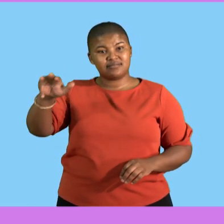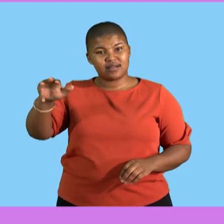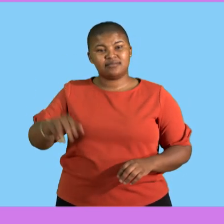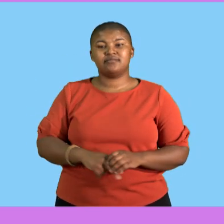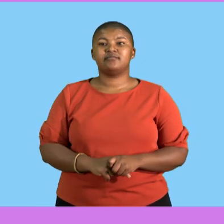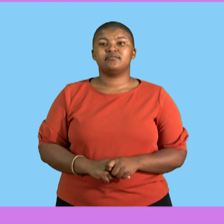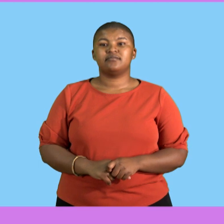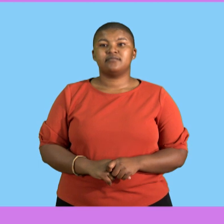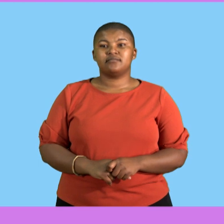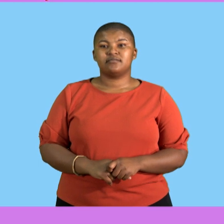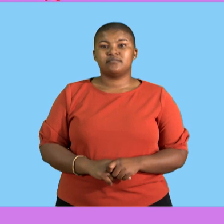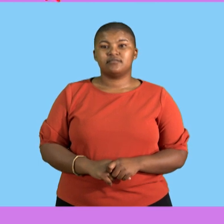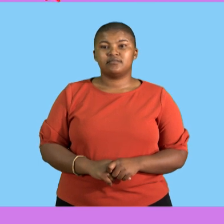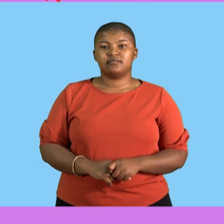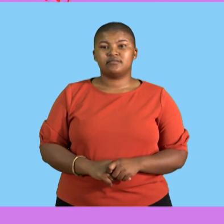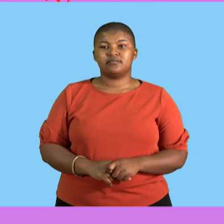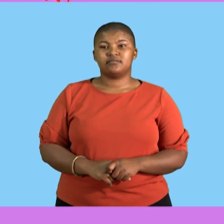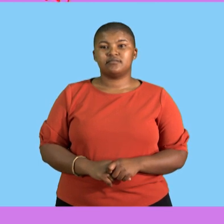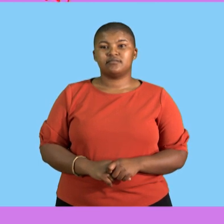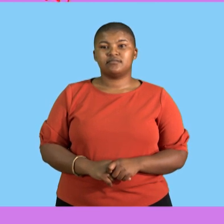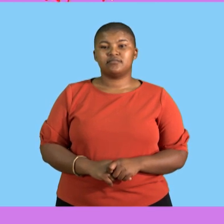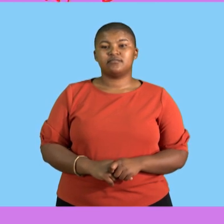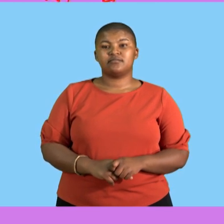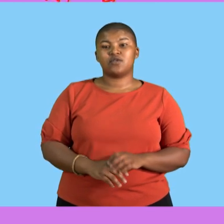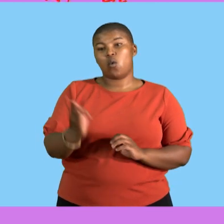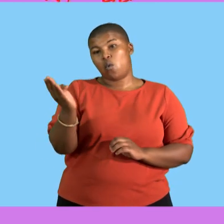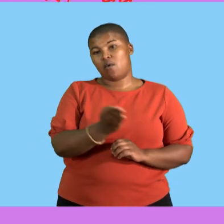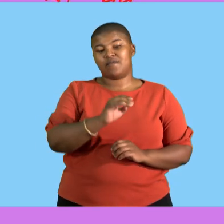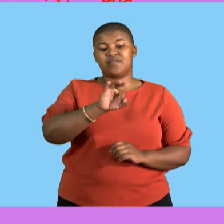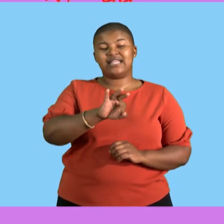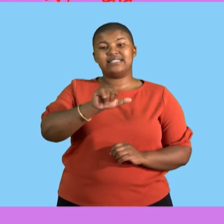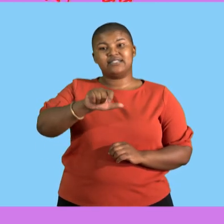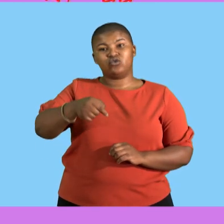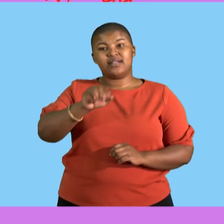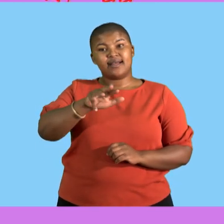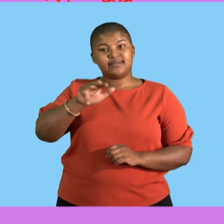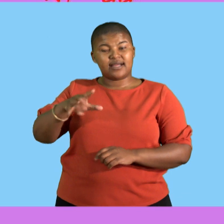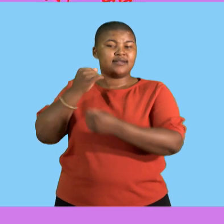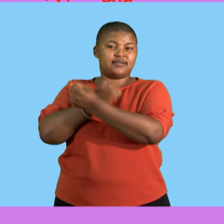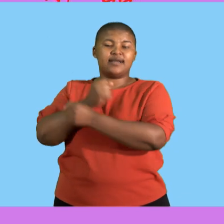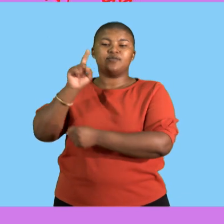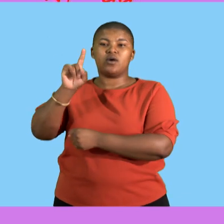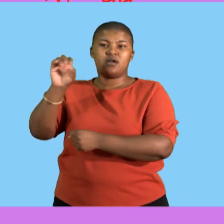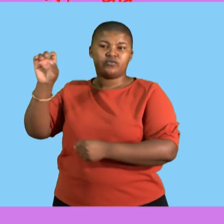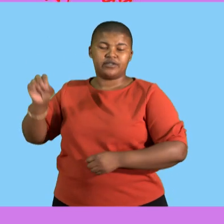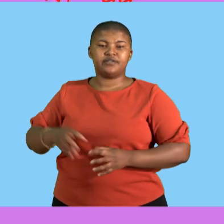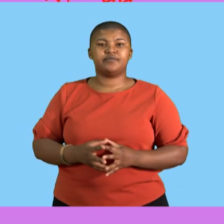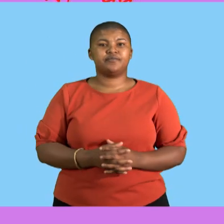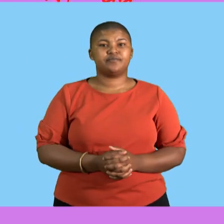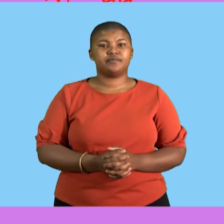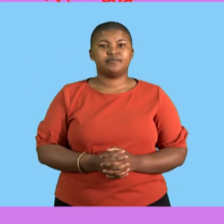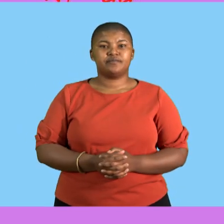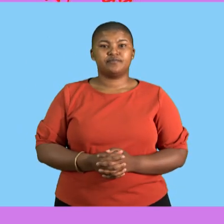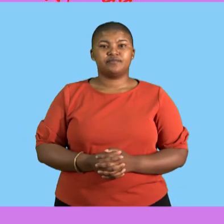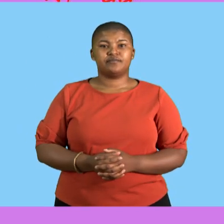over £36.99 times 100. And then